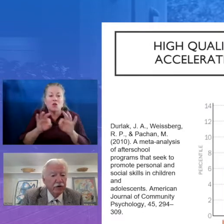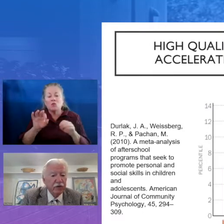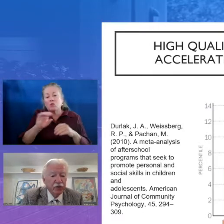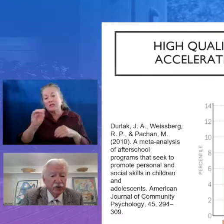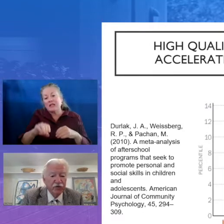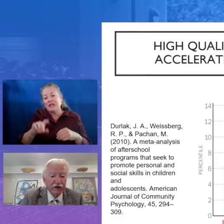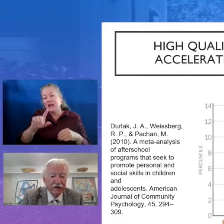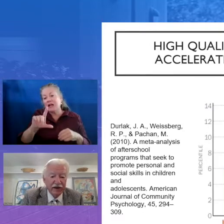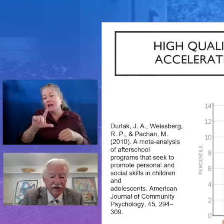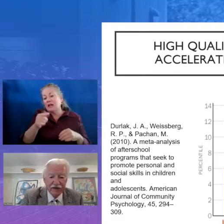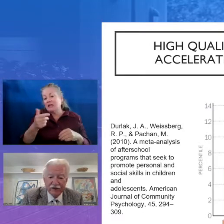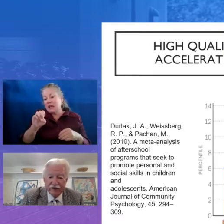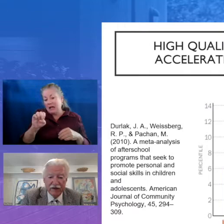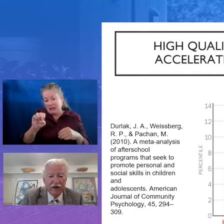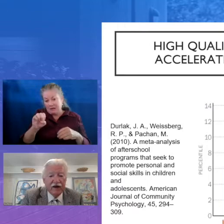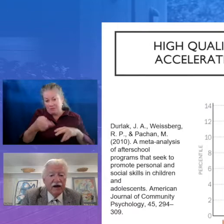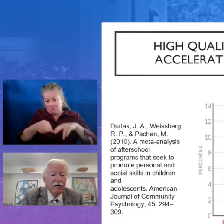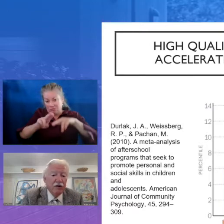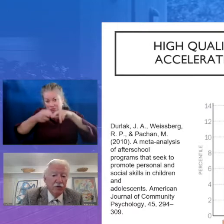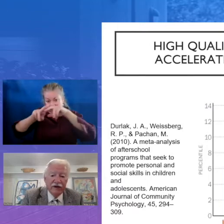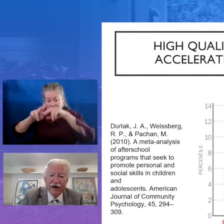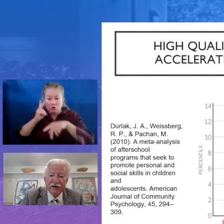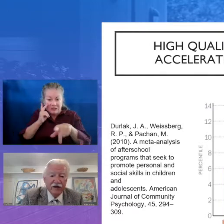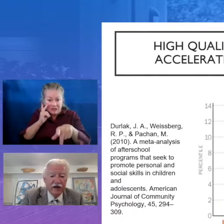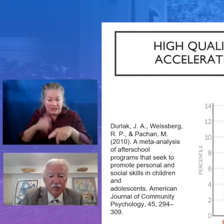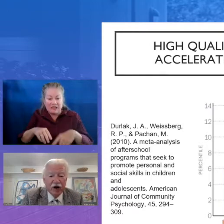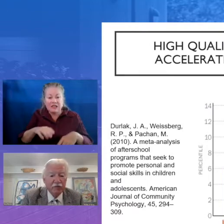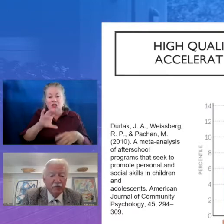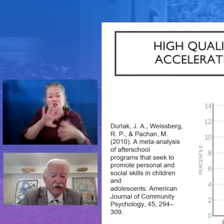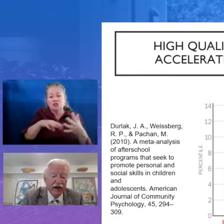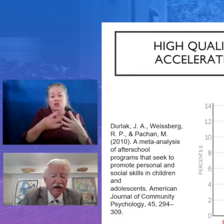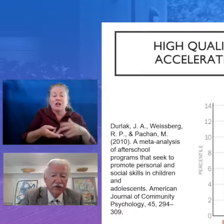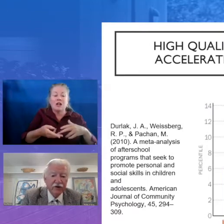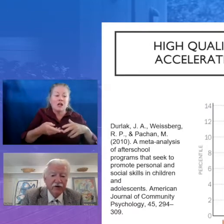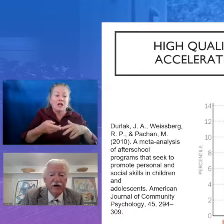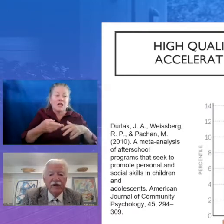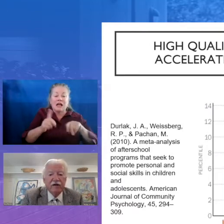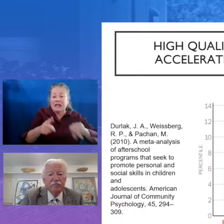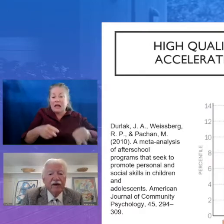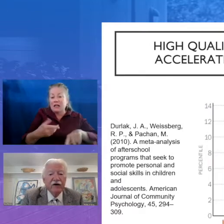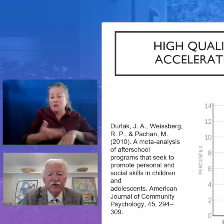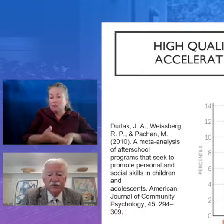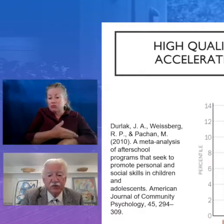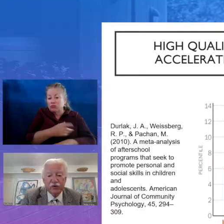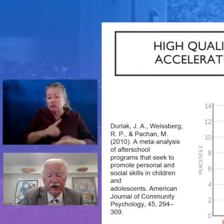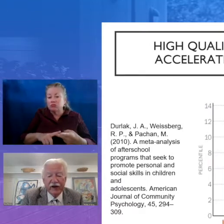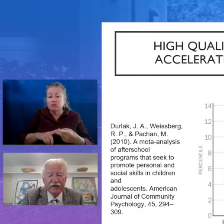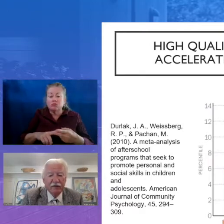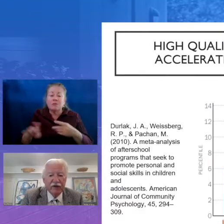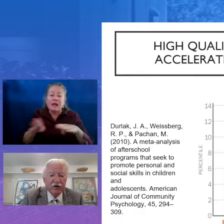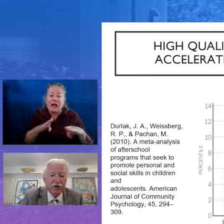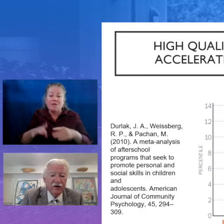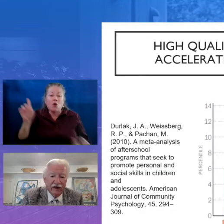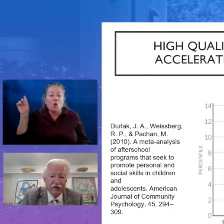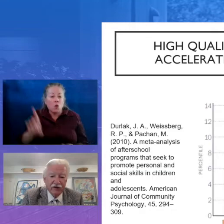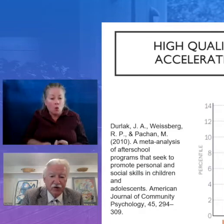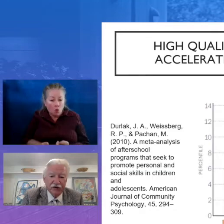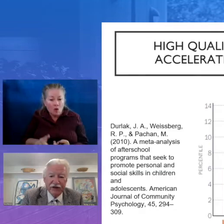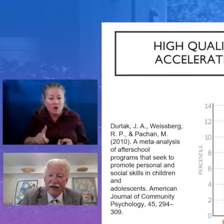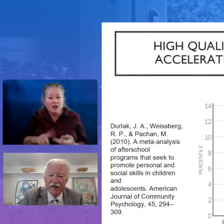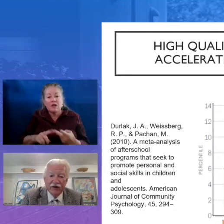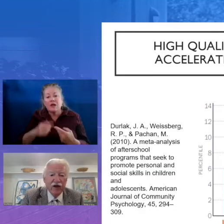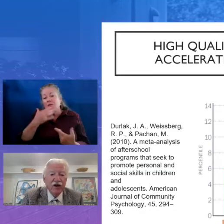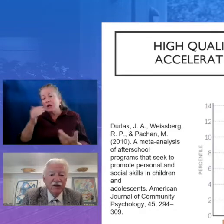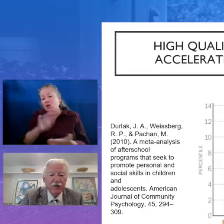chart, from improved attendance, reduction in problem behavior, better school grades, and better test